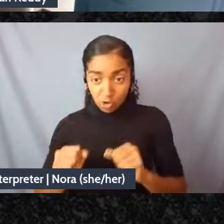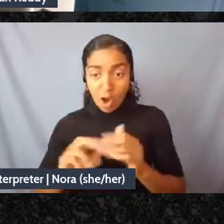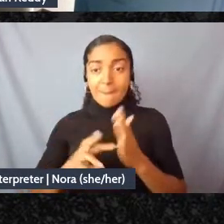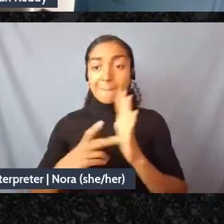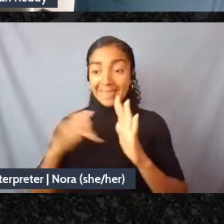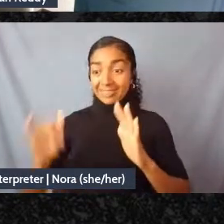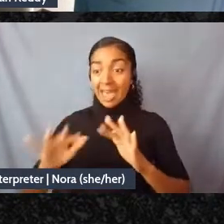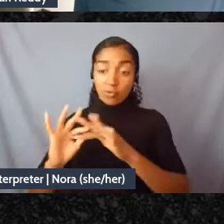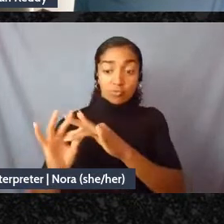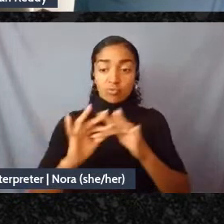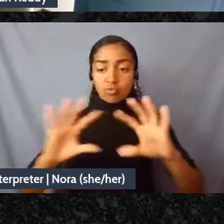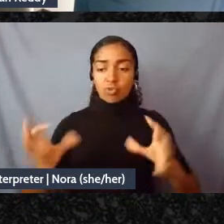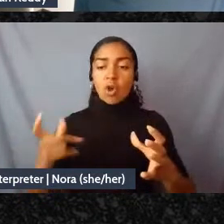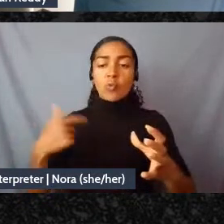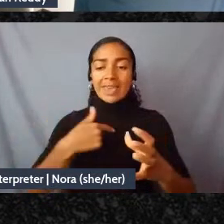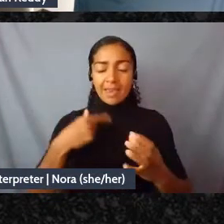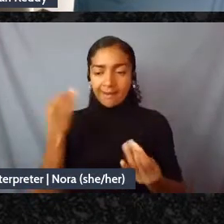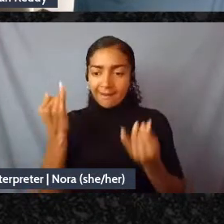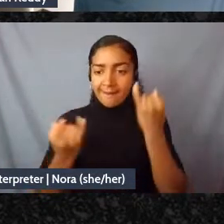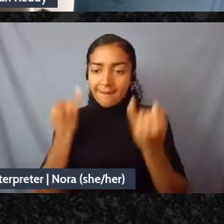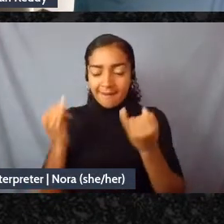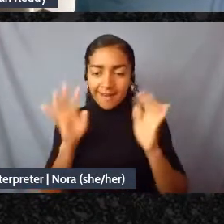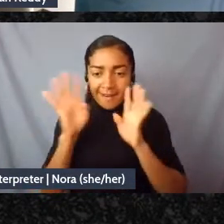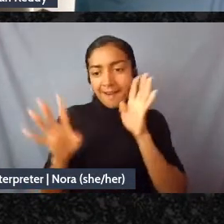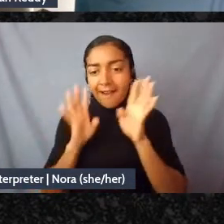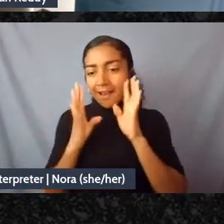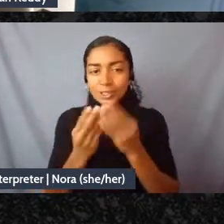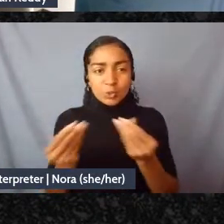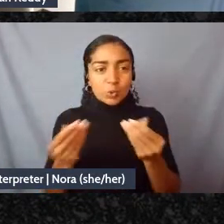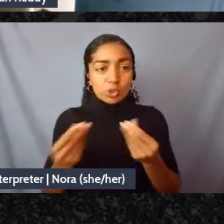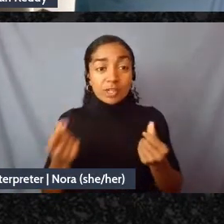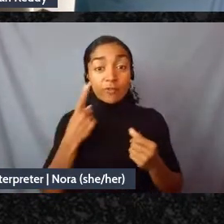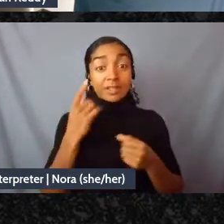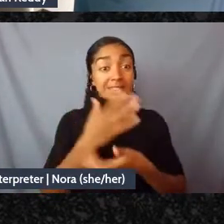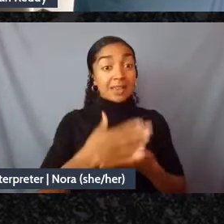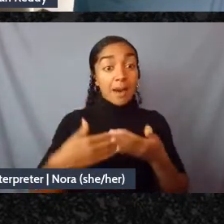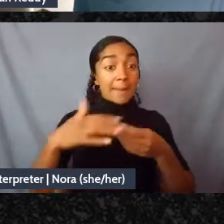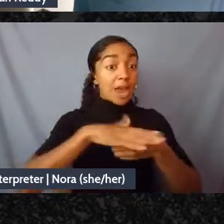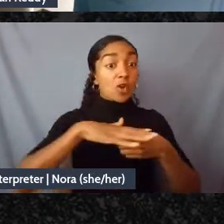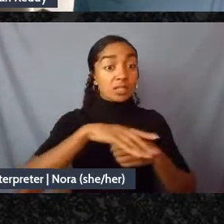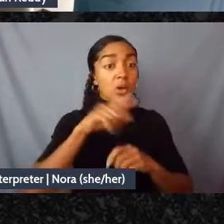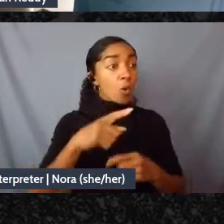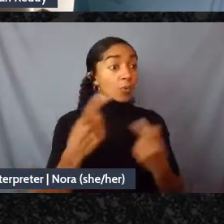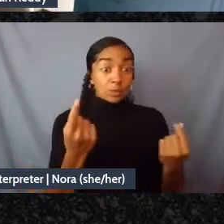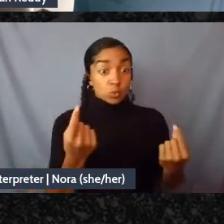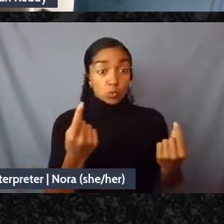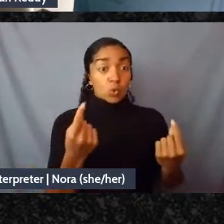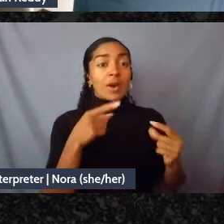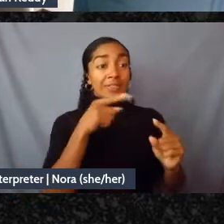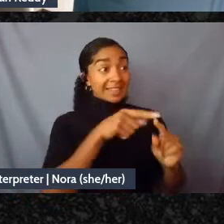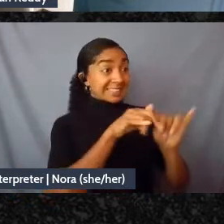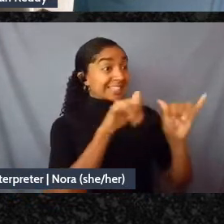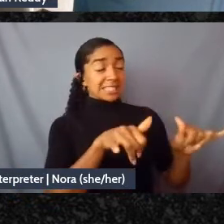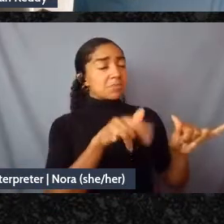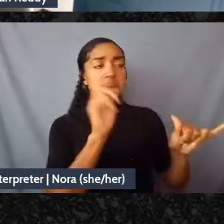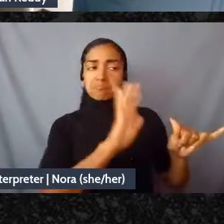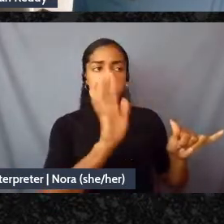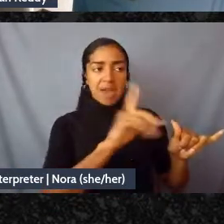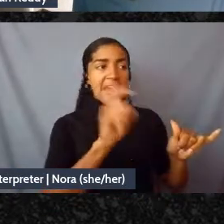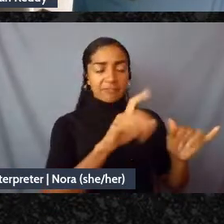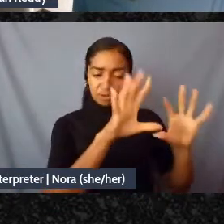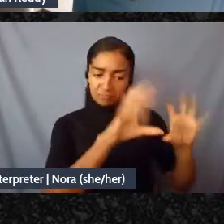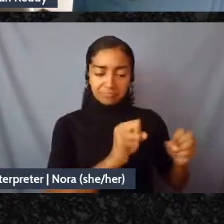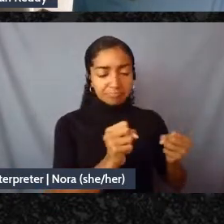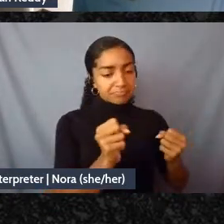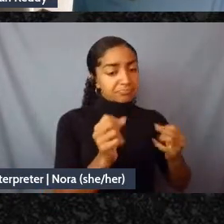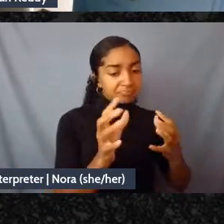so in some places it's like oh what's needed is to compost this whole system it's got to go and in other places what's needed is